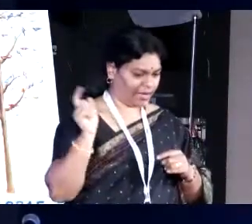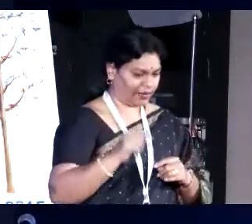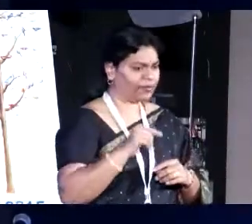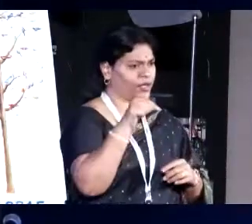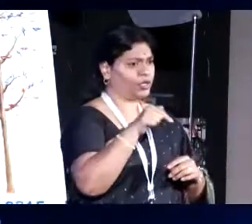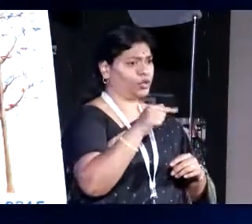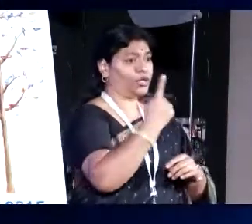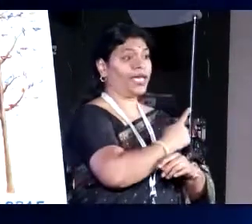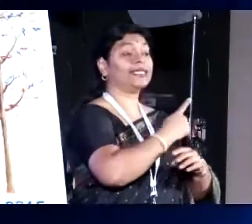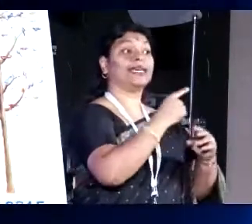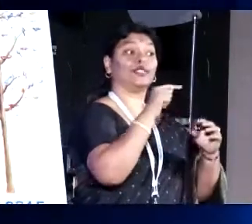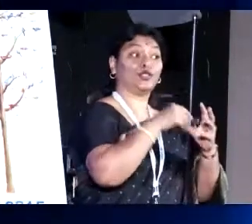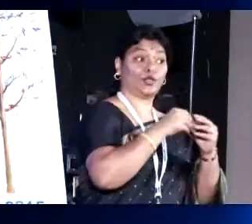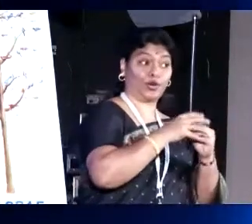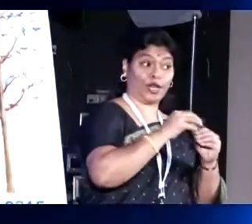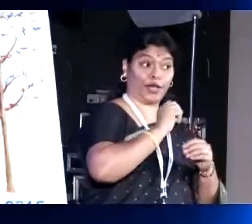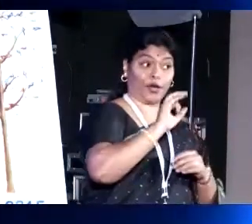Today it is a story of